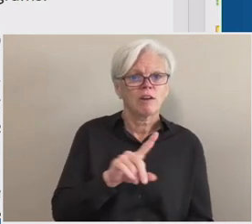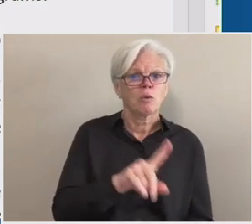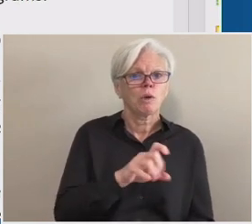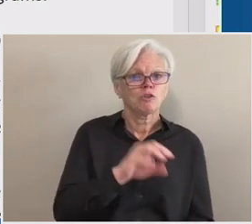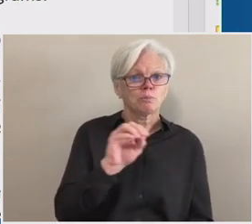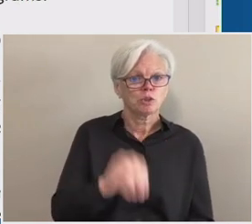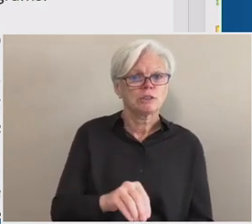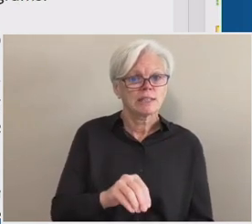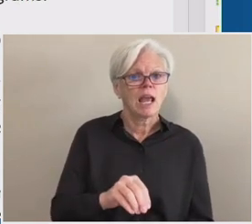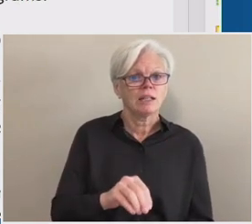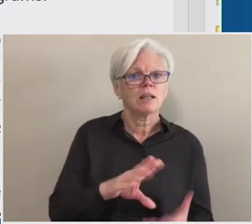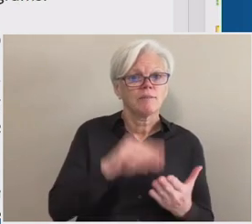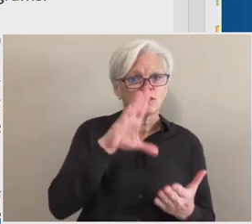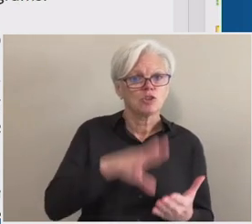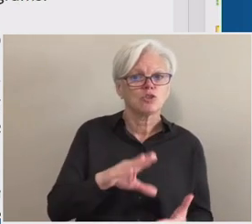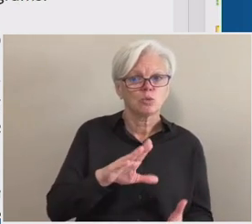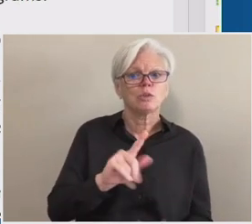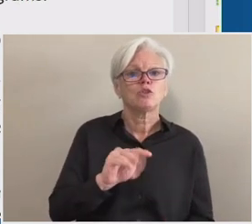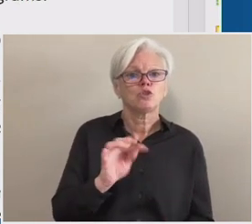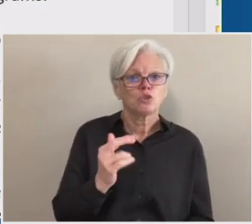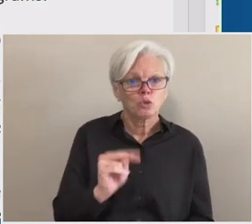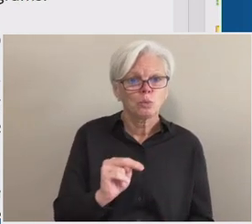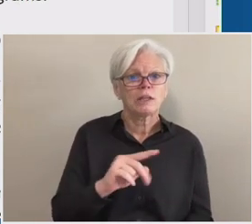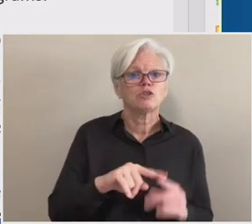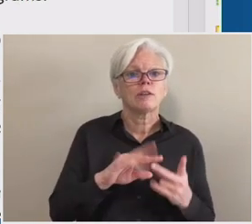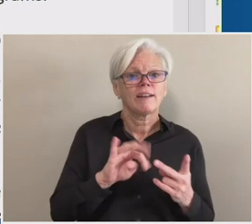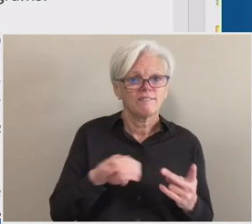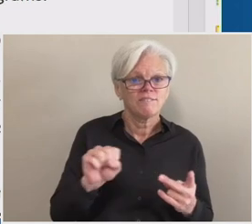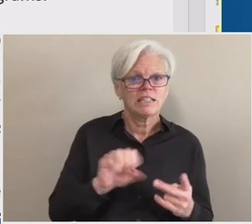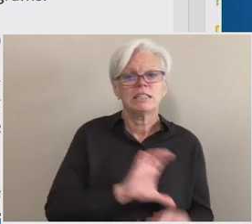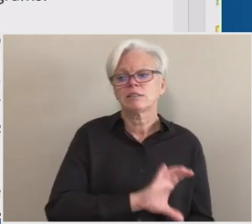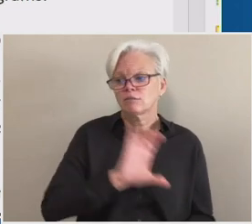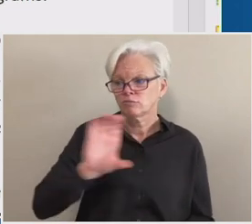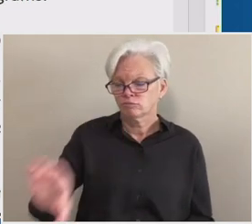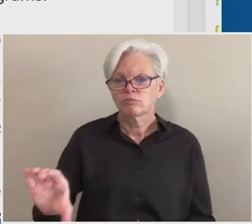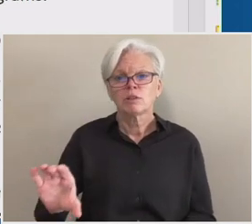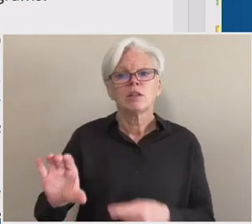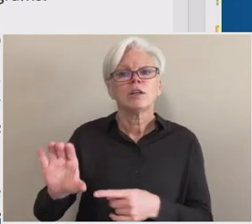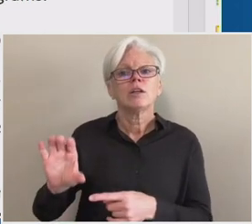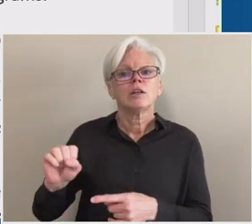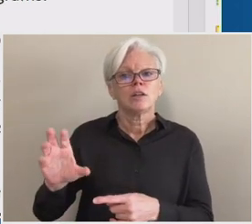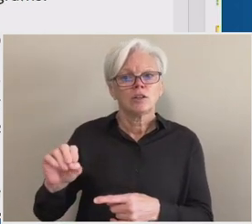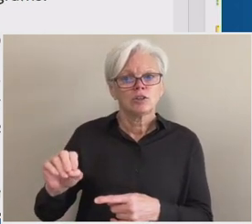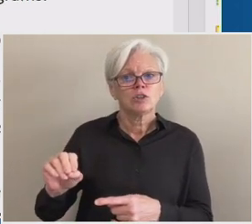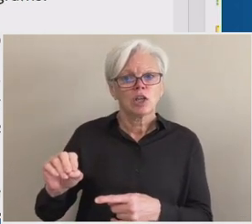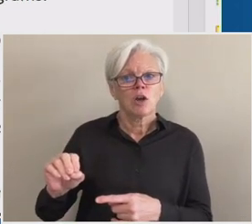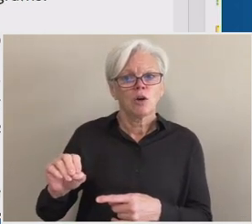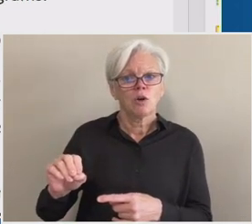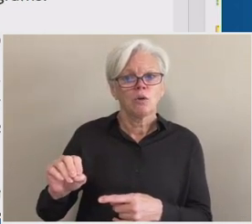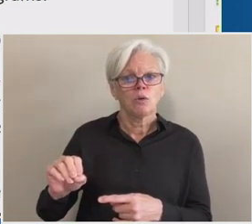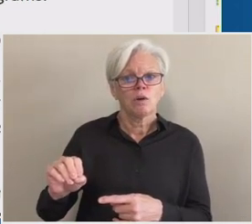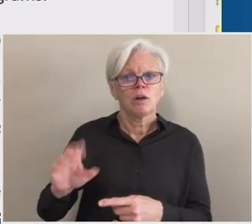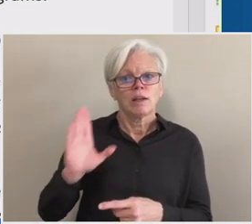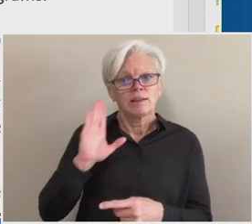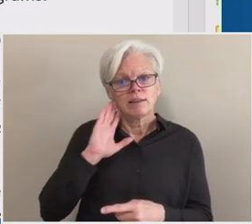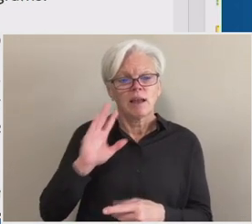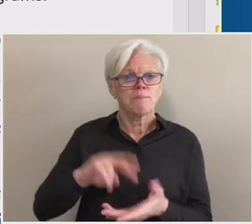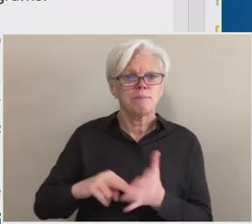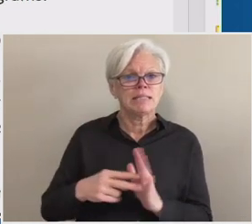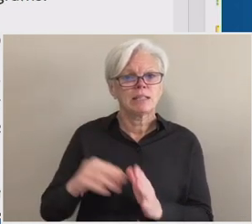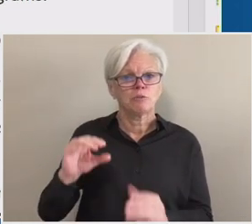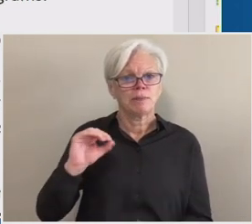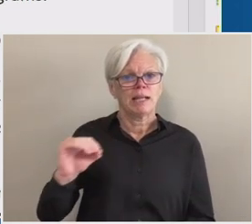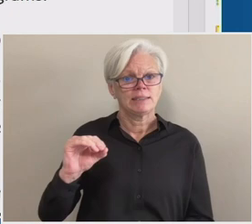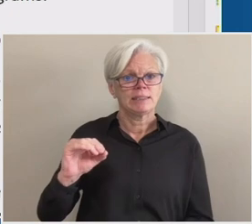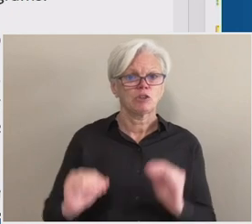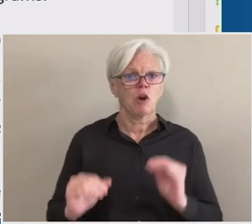student's tuition and fees for the period, putting the student at effectively a zero balance for some students.